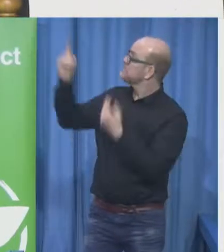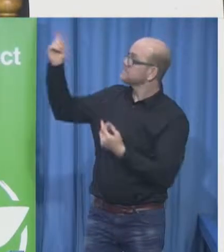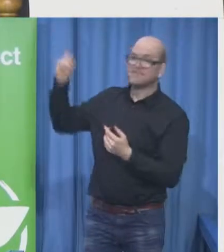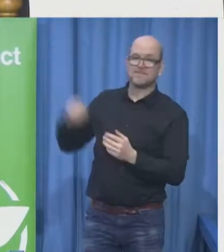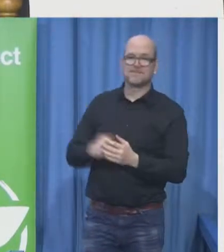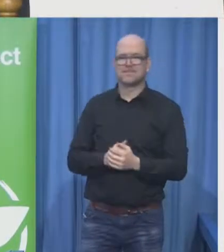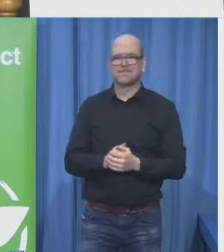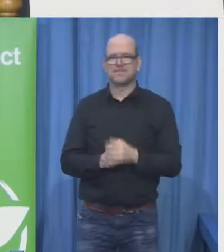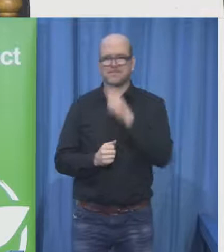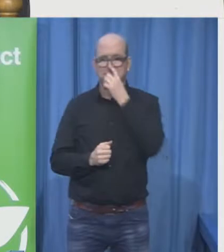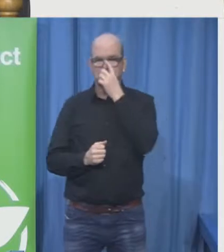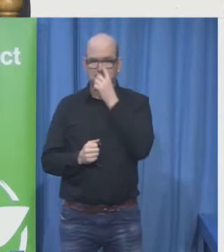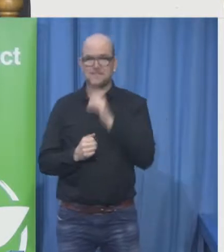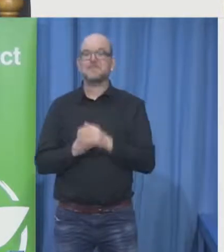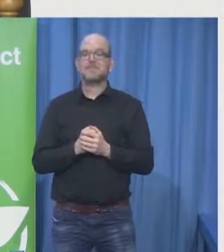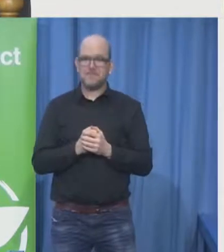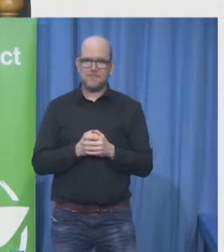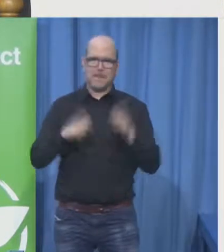how can I help her